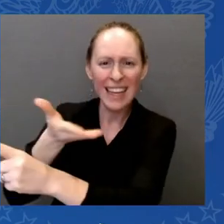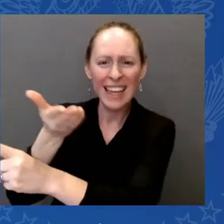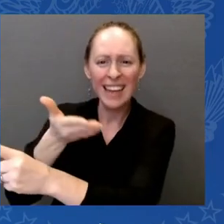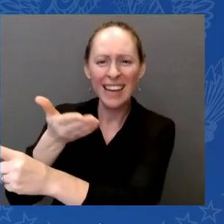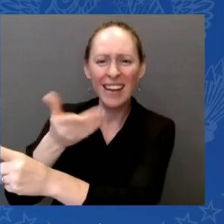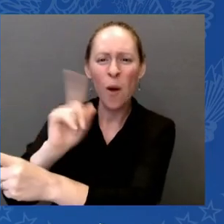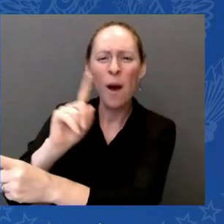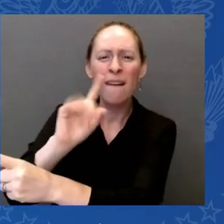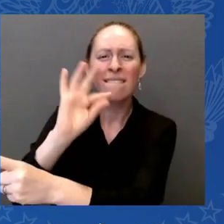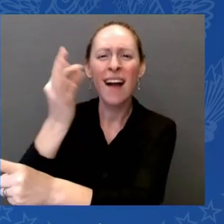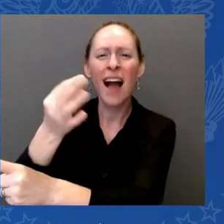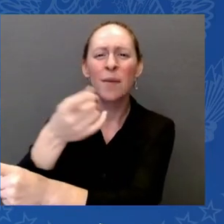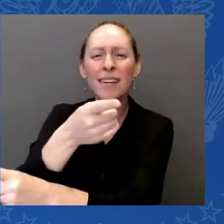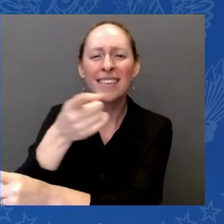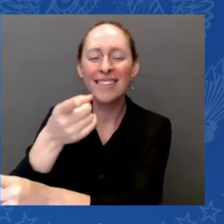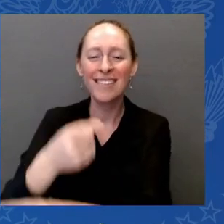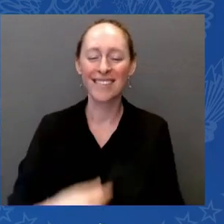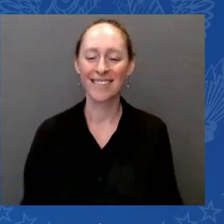family.